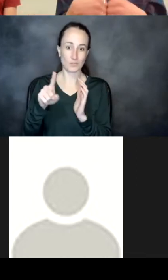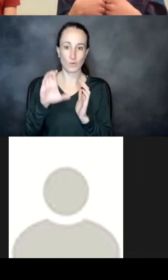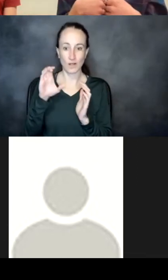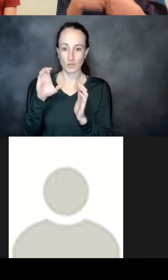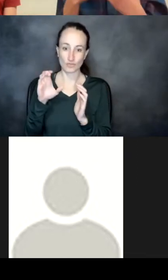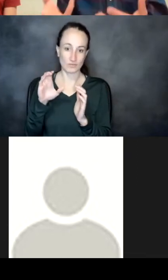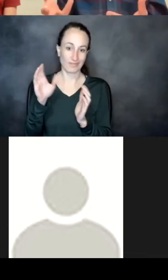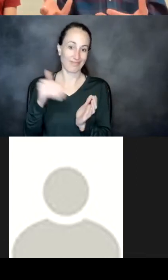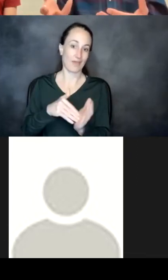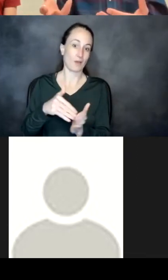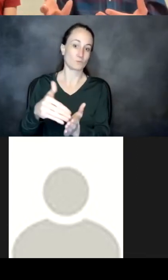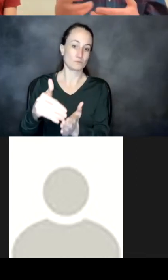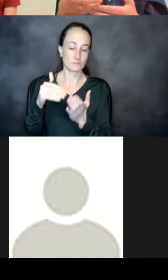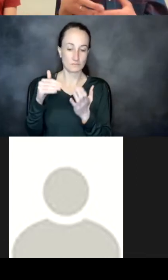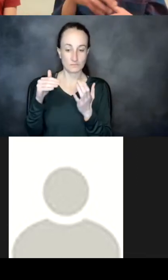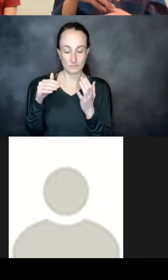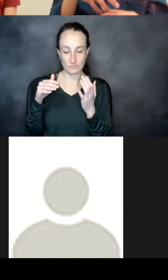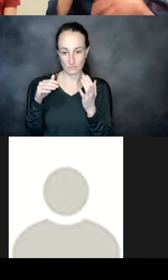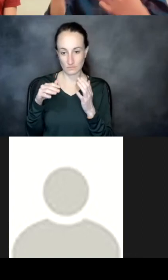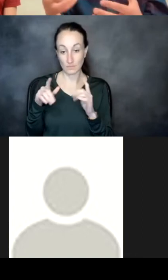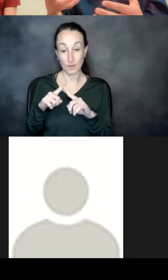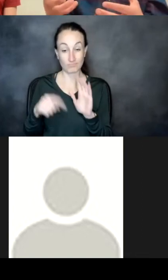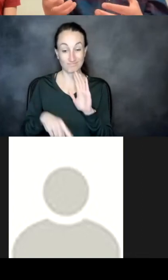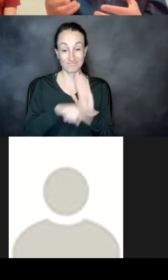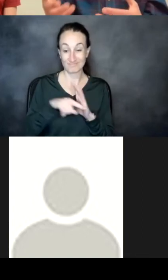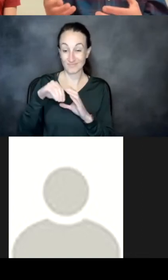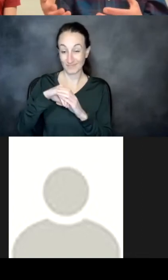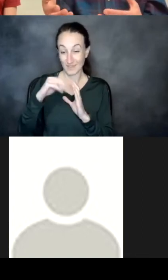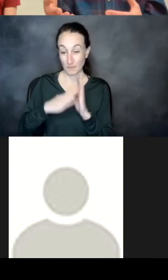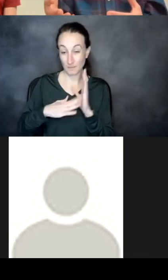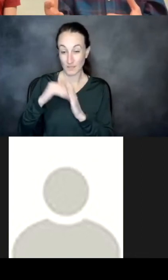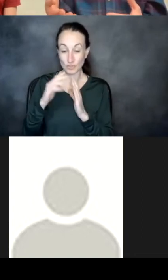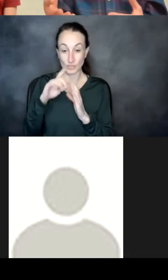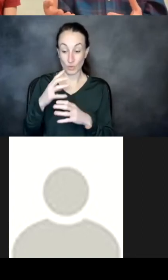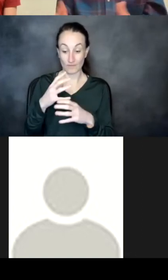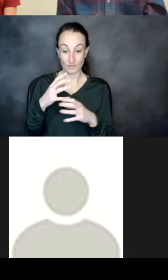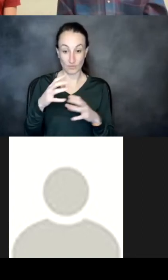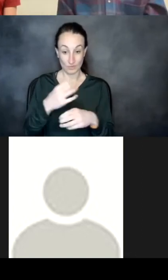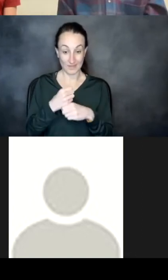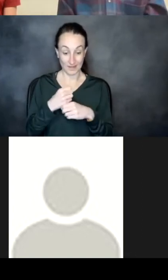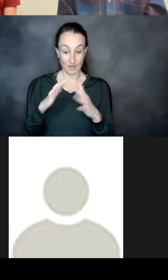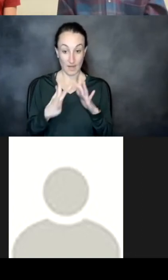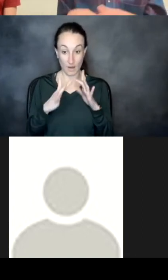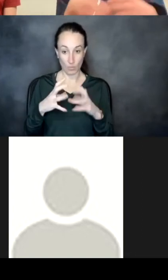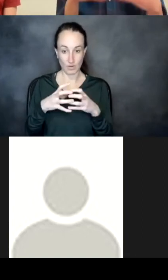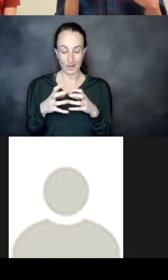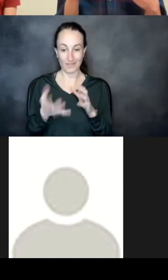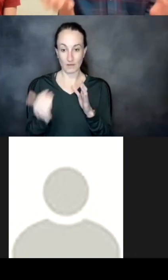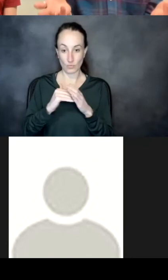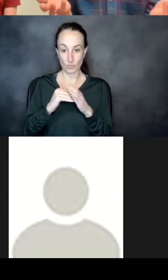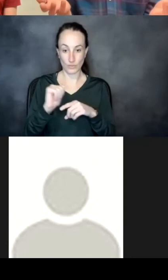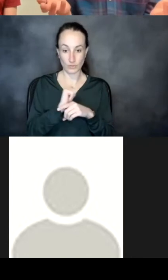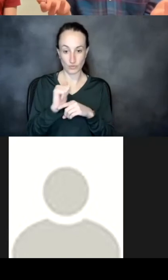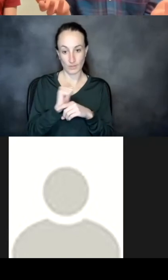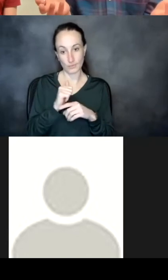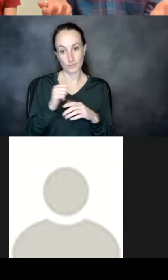and then the downside of in painting is that you actually have to take one of these networks and retrain it which takes a while whereas you can